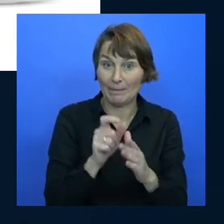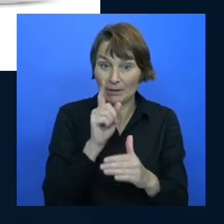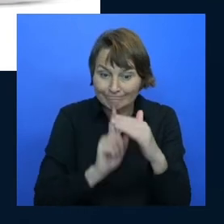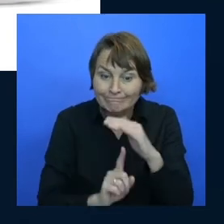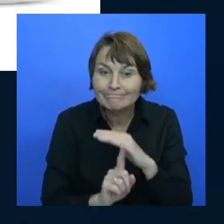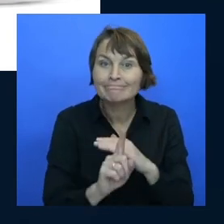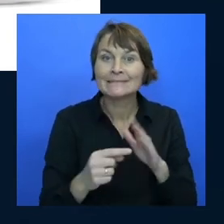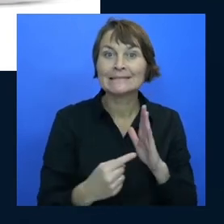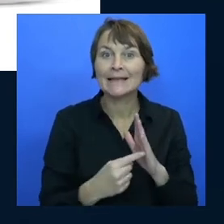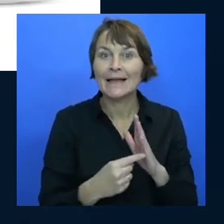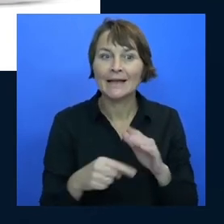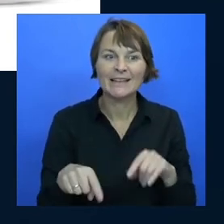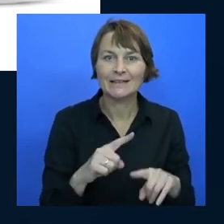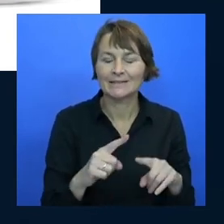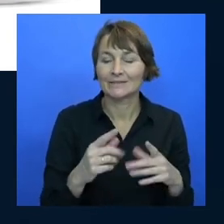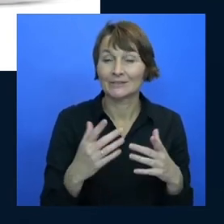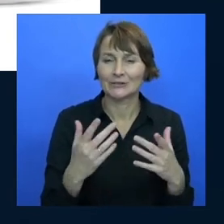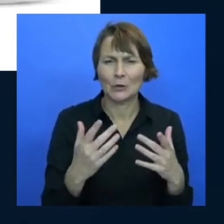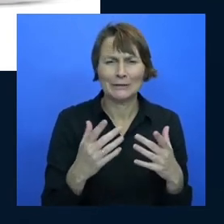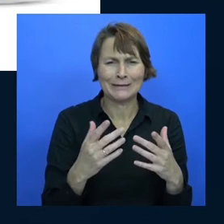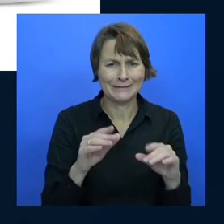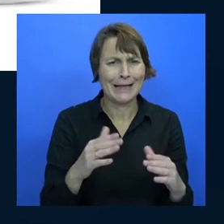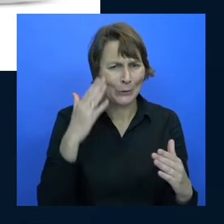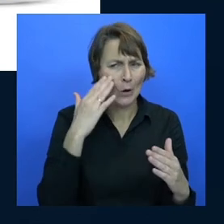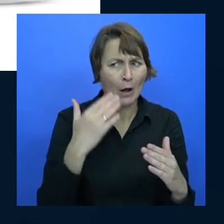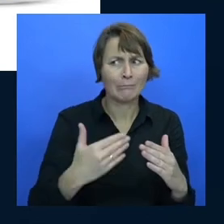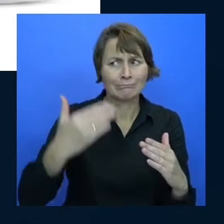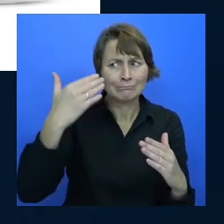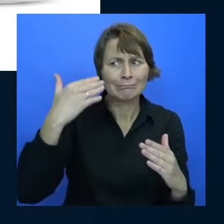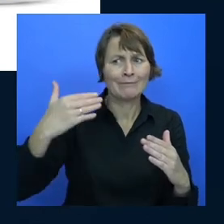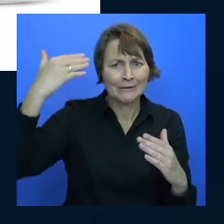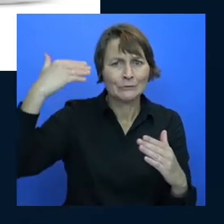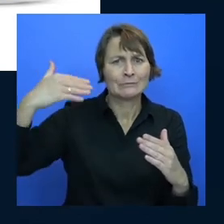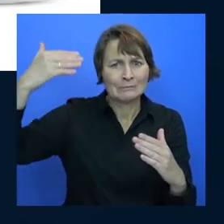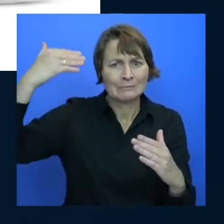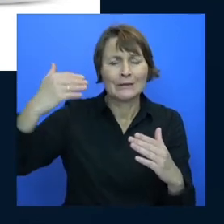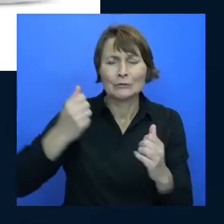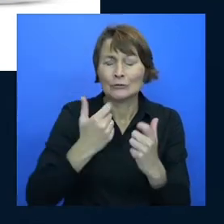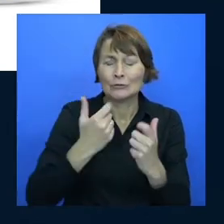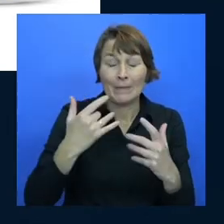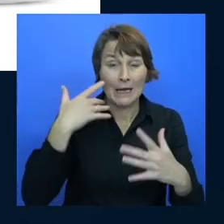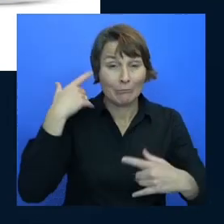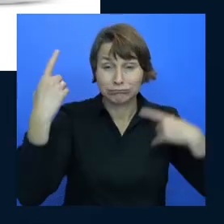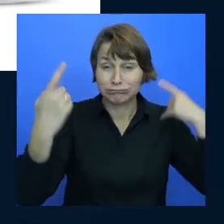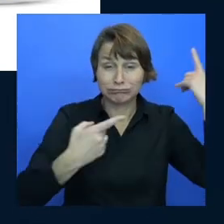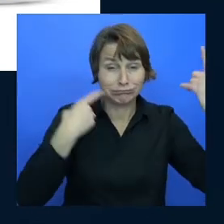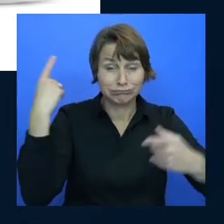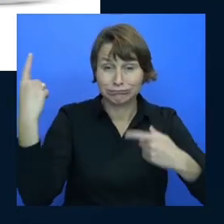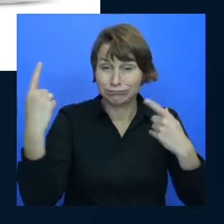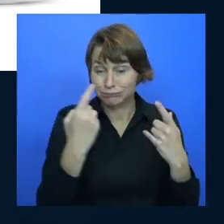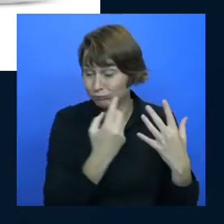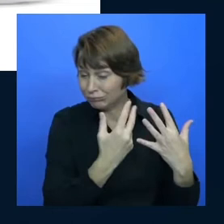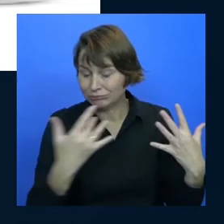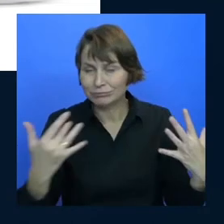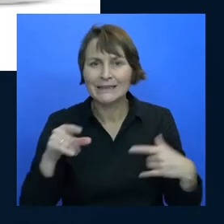amazing ridiculous rich history of crazy stuff and if you think it's bad you